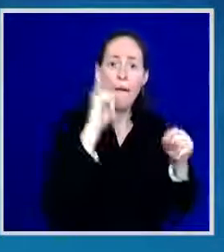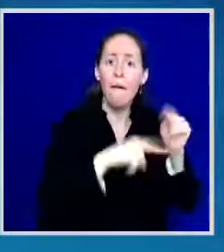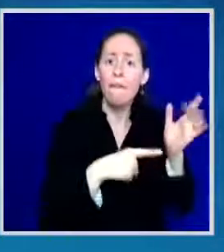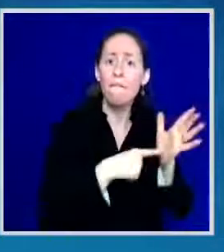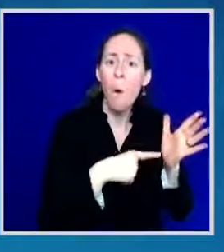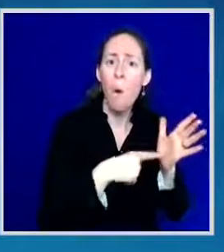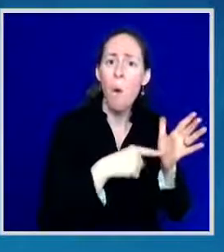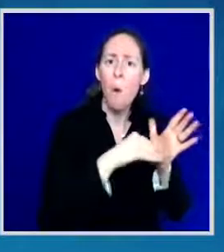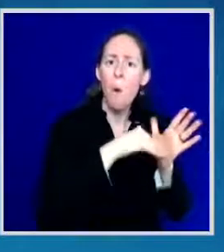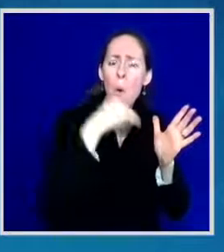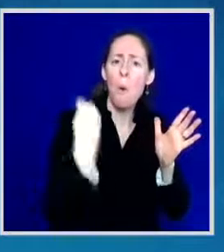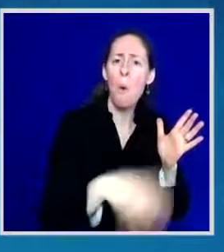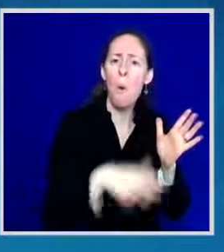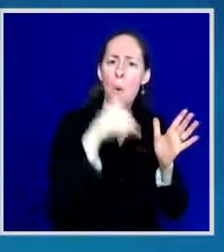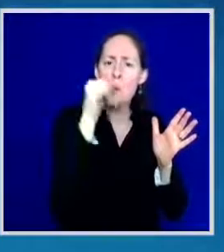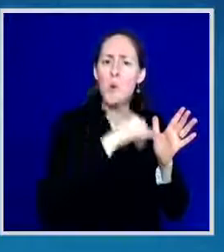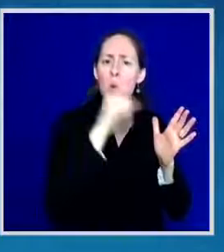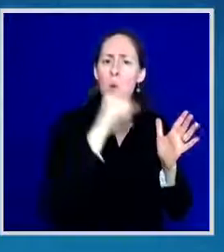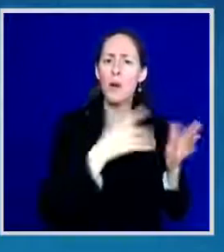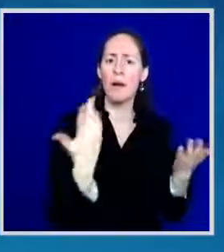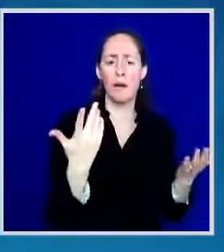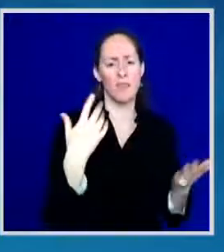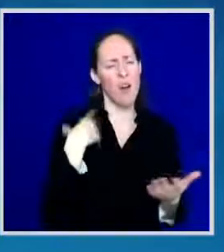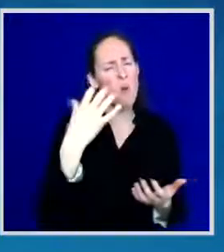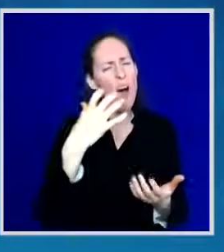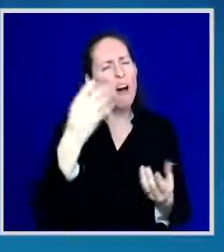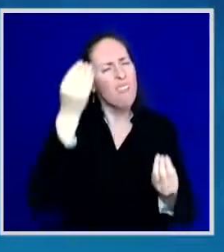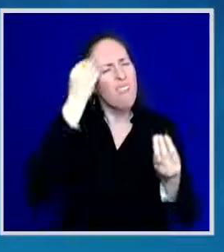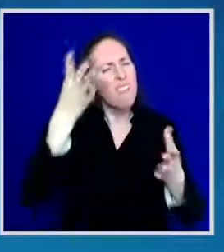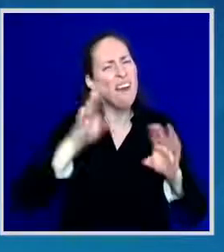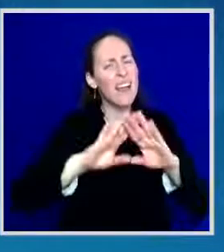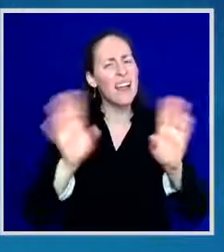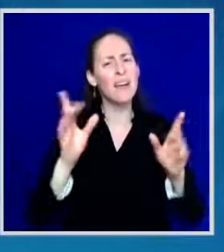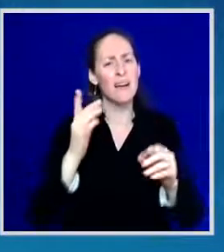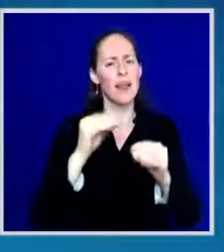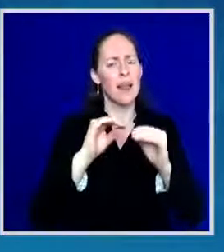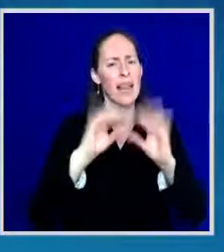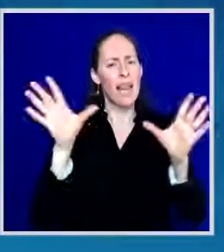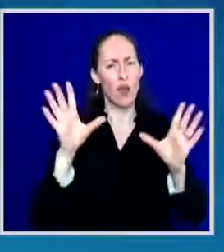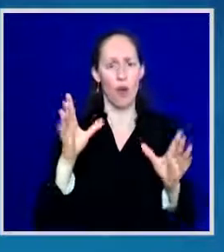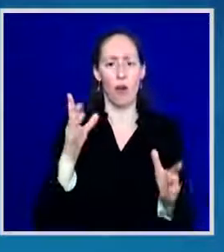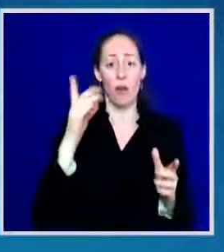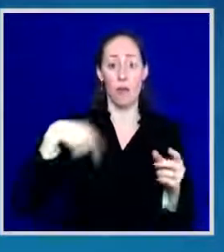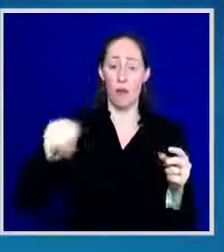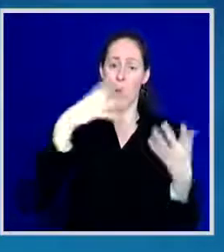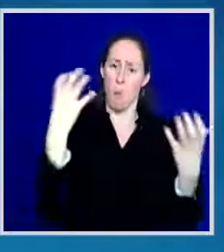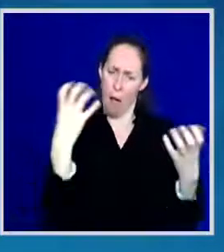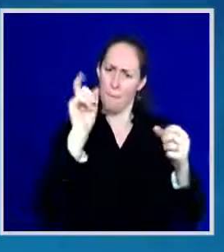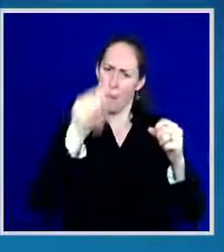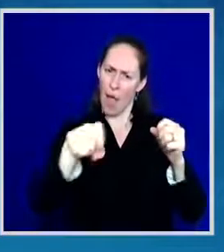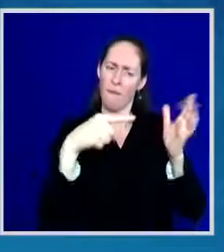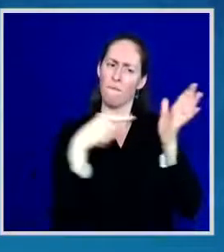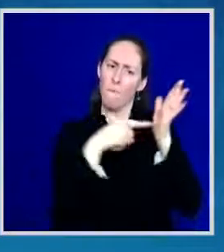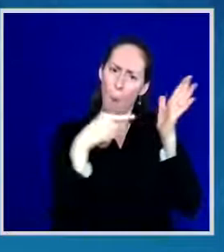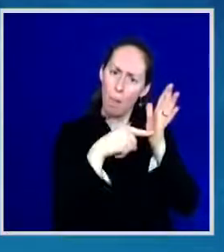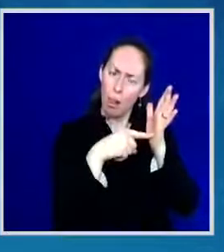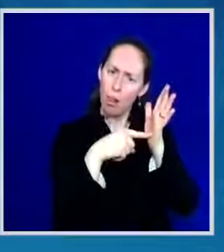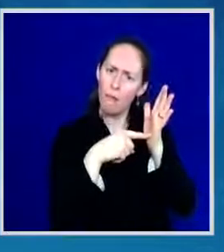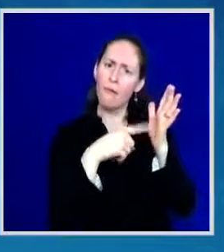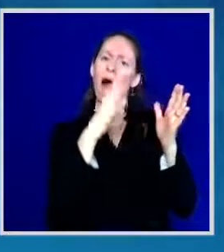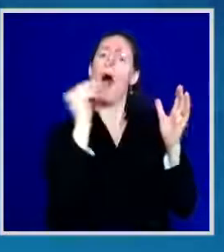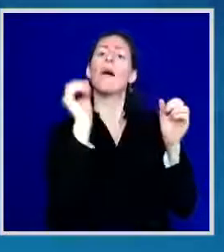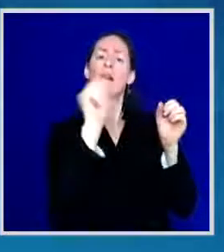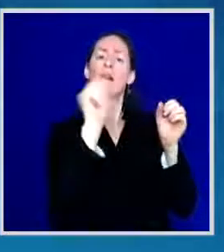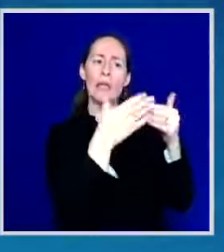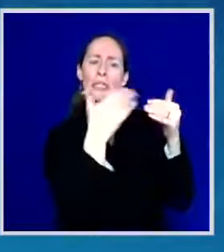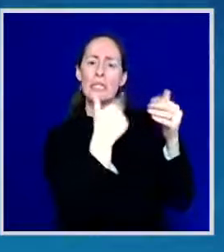And let's be clear, when we connect Americans to affordable and accessible broadband, we